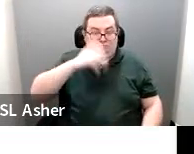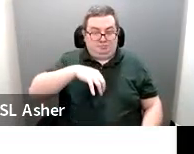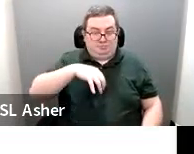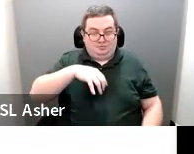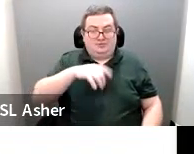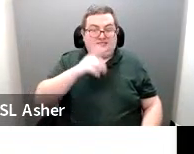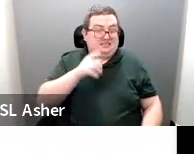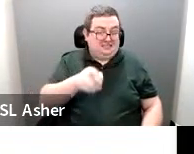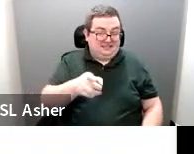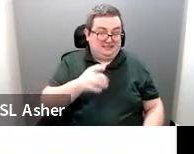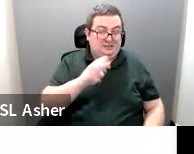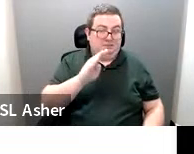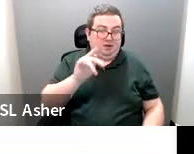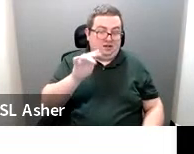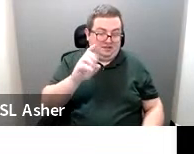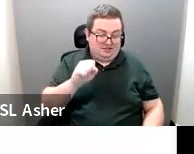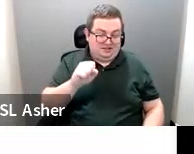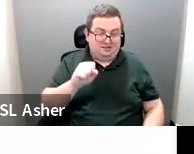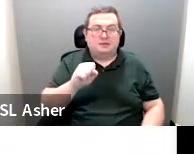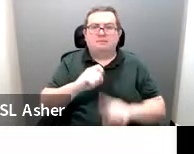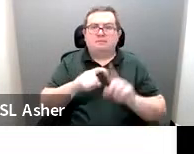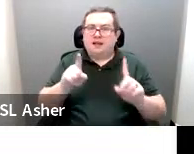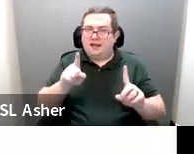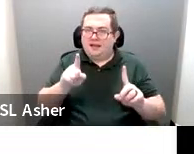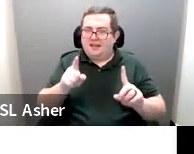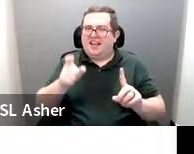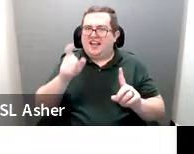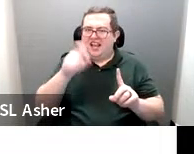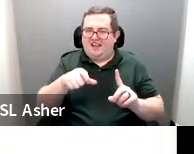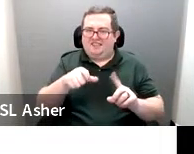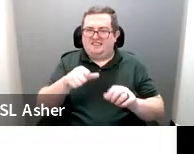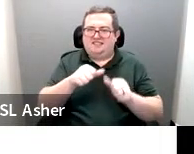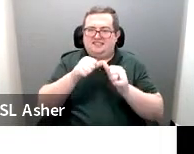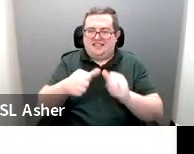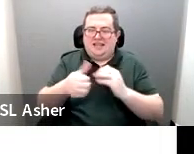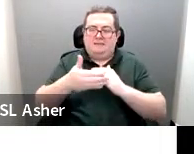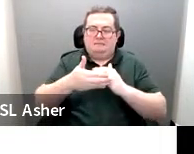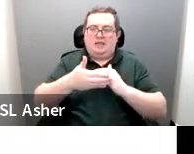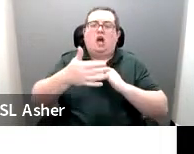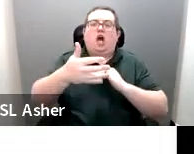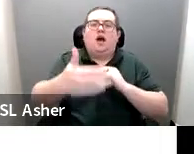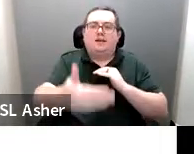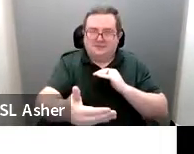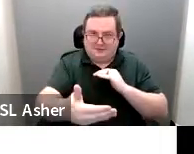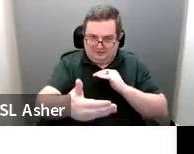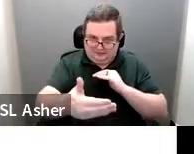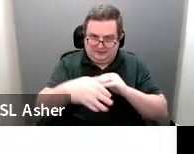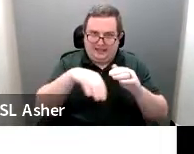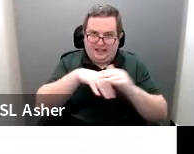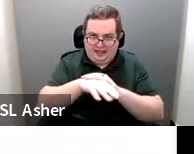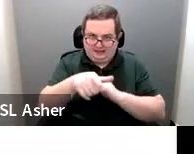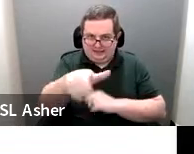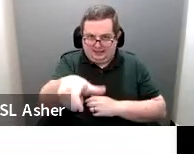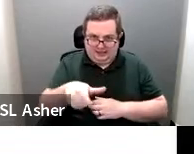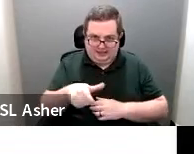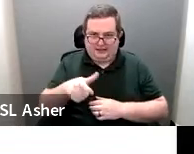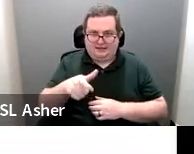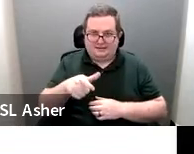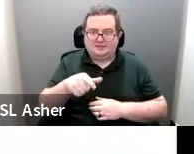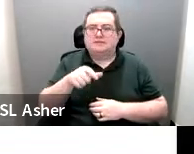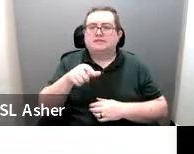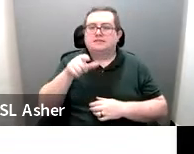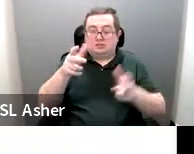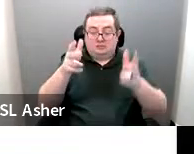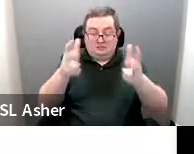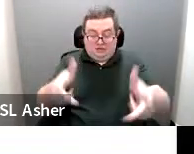this, those bollards need to stay beyond the access aisle, they need to be outside of the